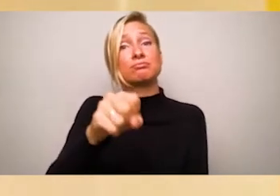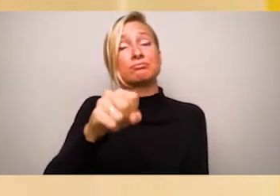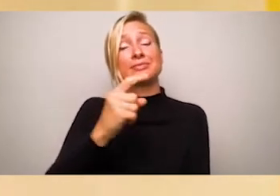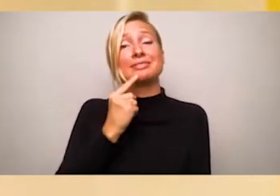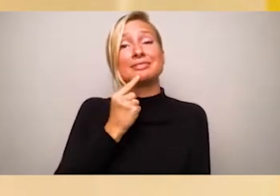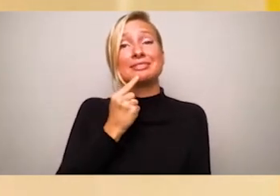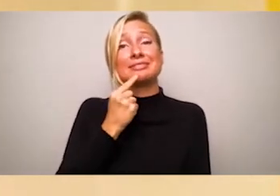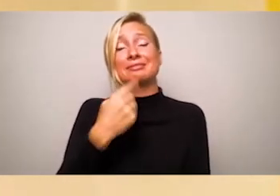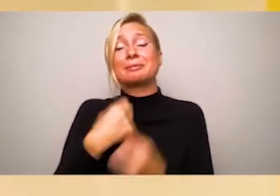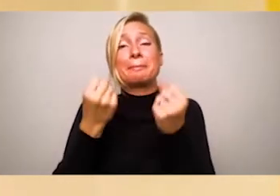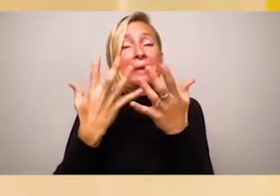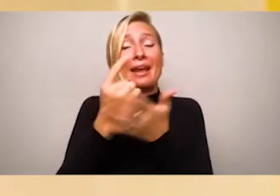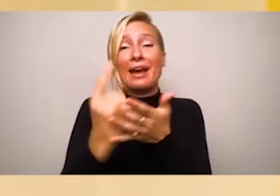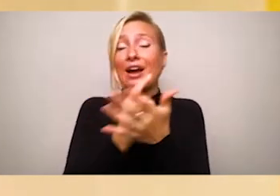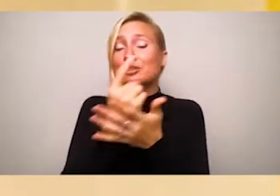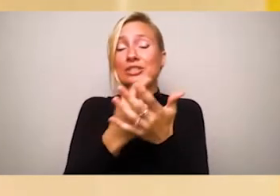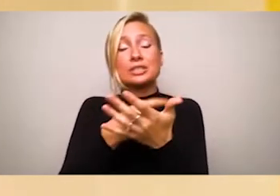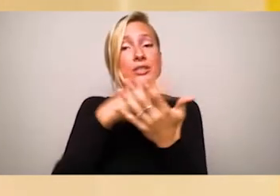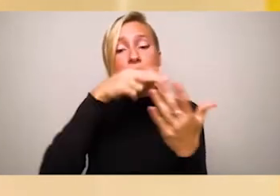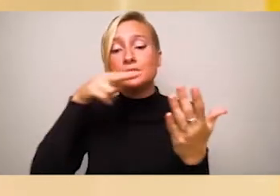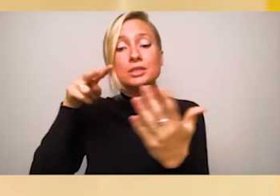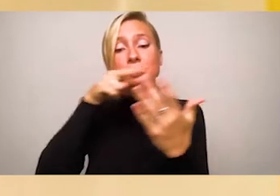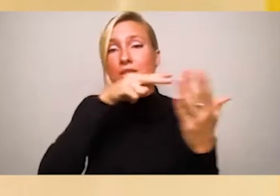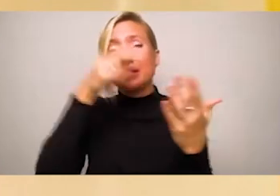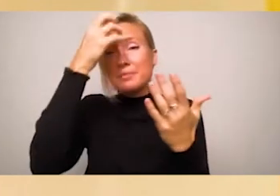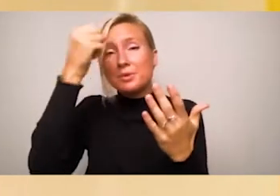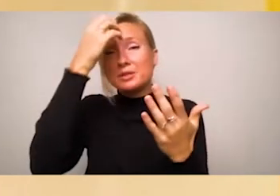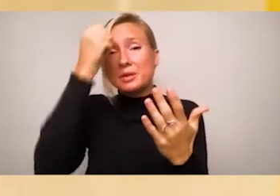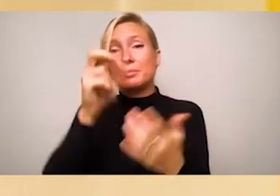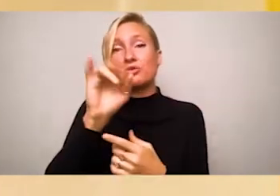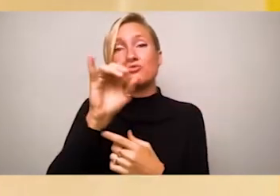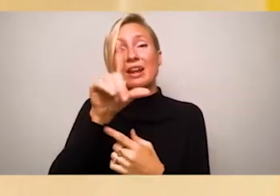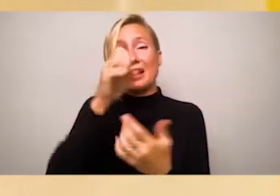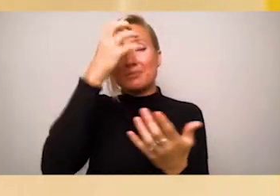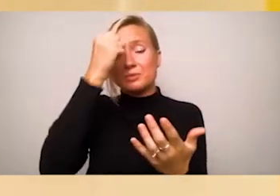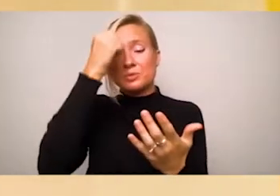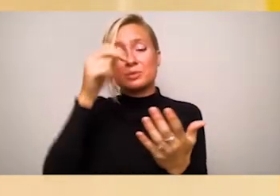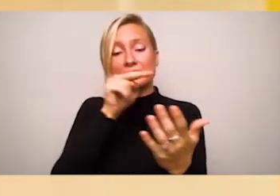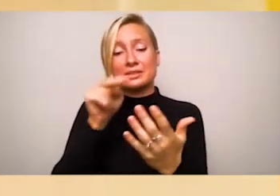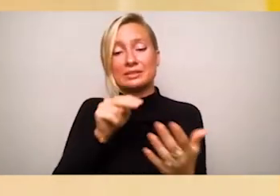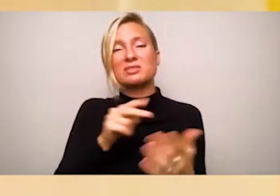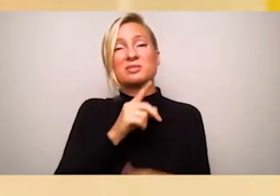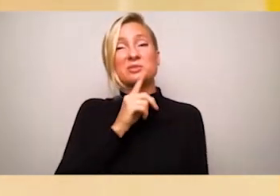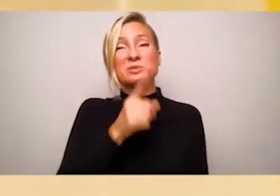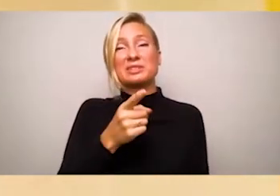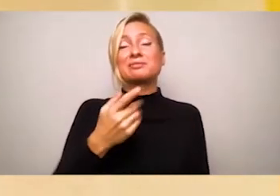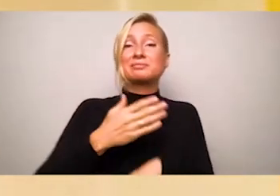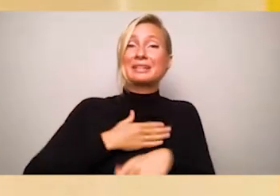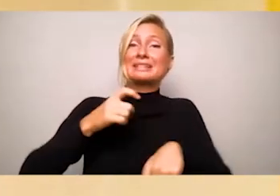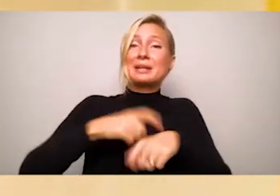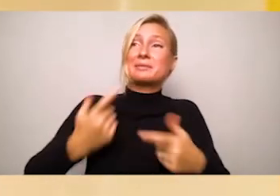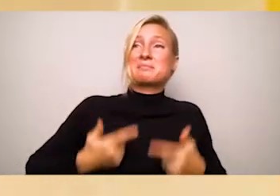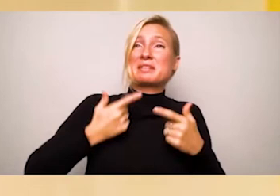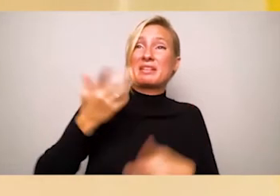What can I say? I had a lot of alone time. But I was shocked when, as I shared them,